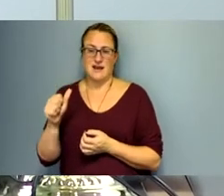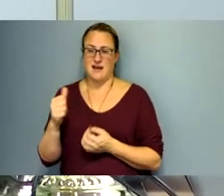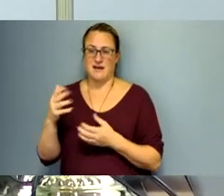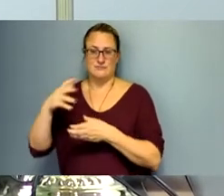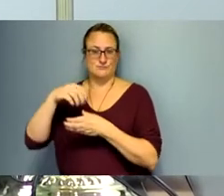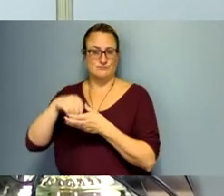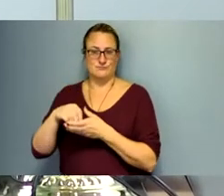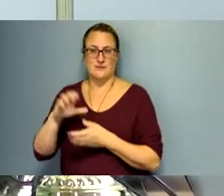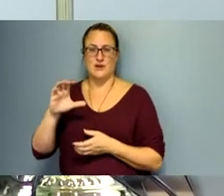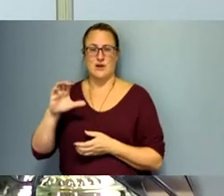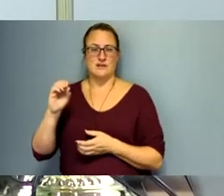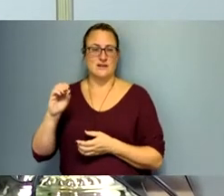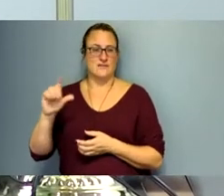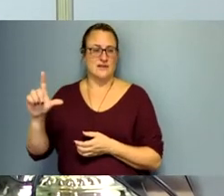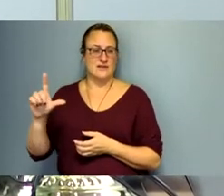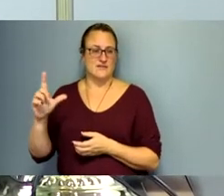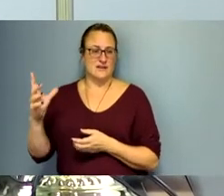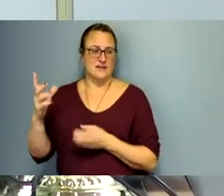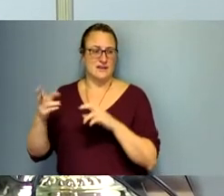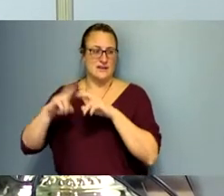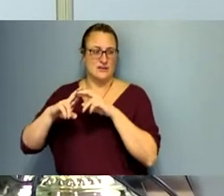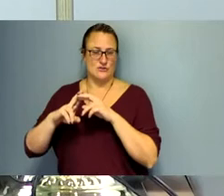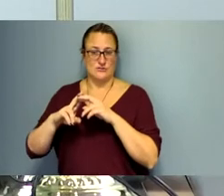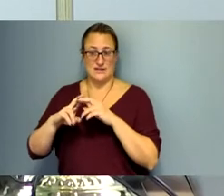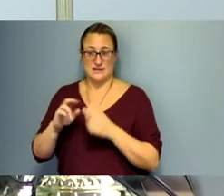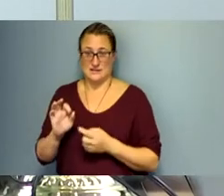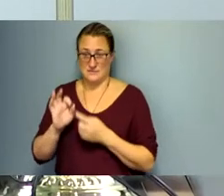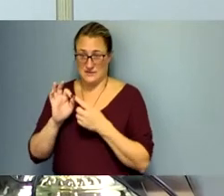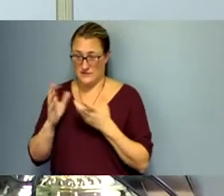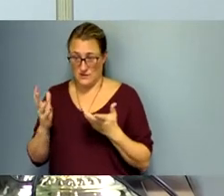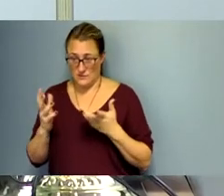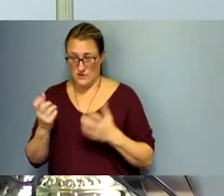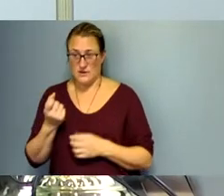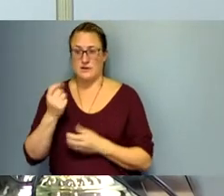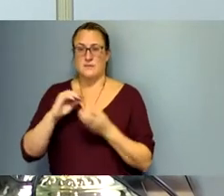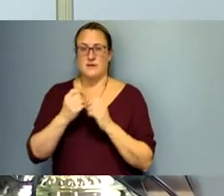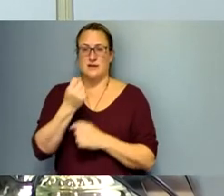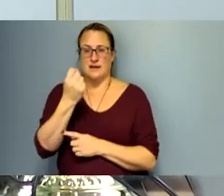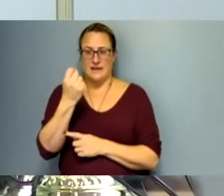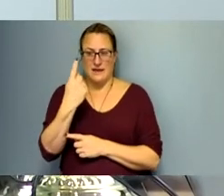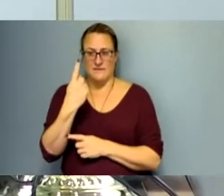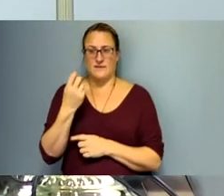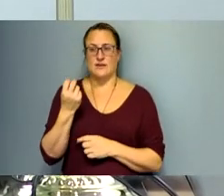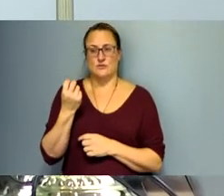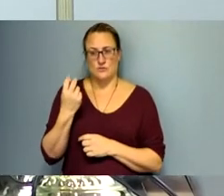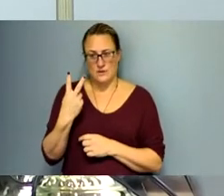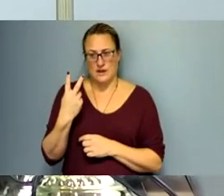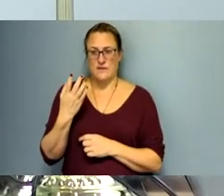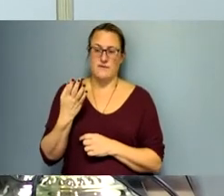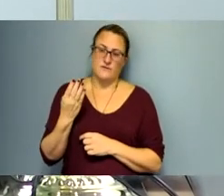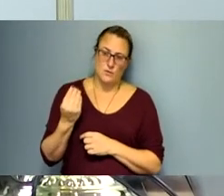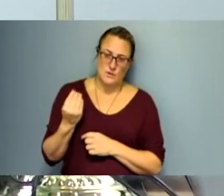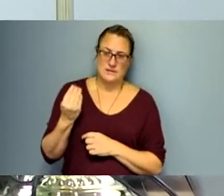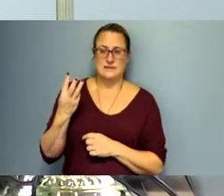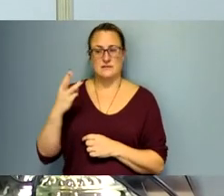specifically numbers 11, 12, 14, 16, 18,